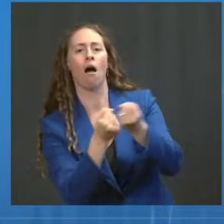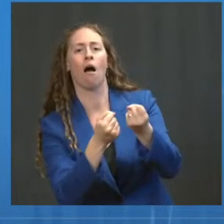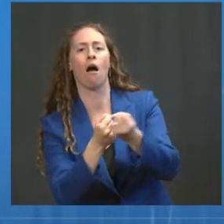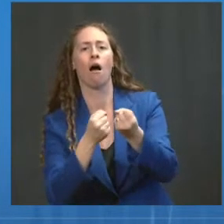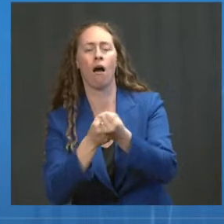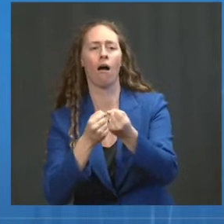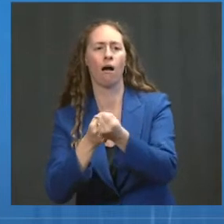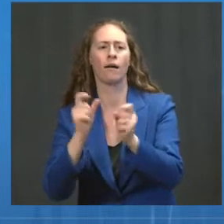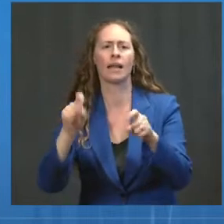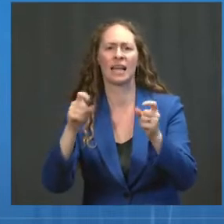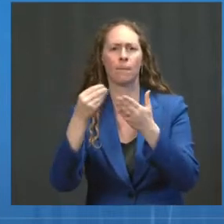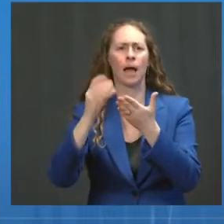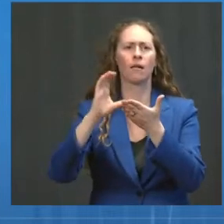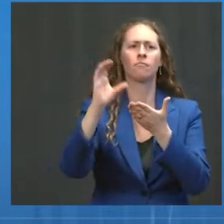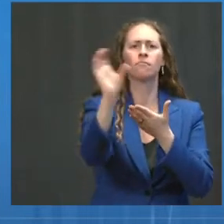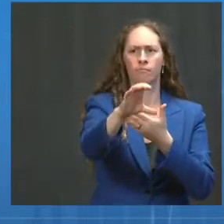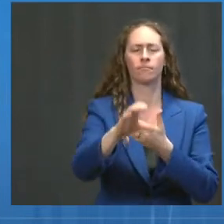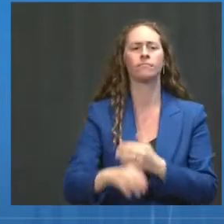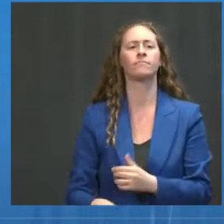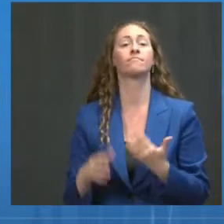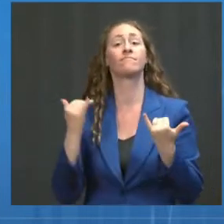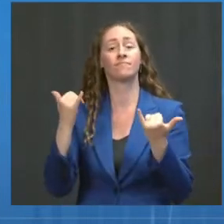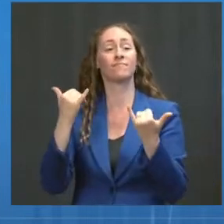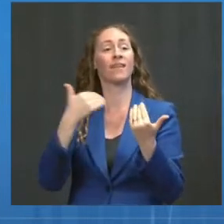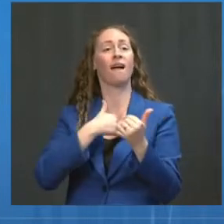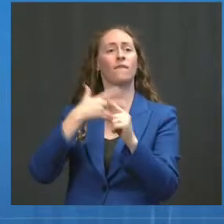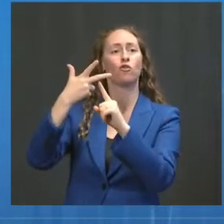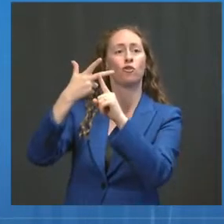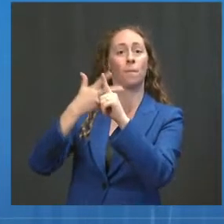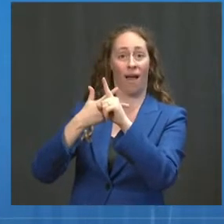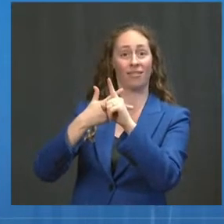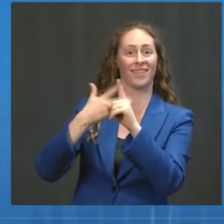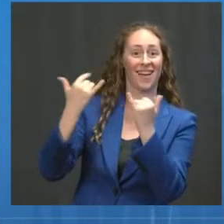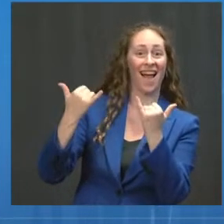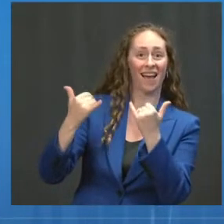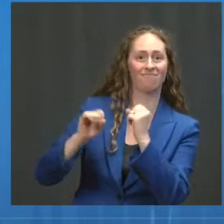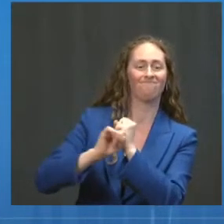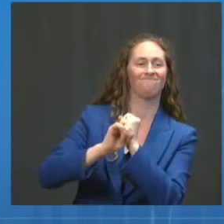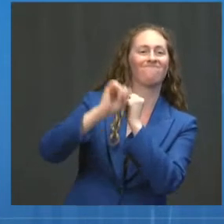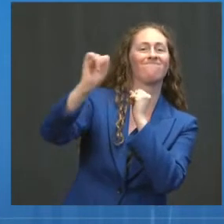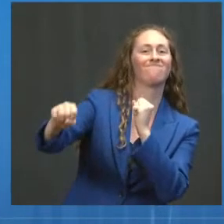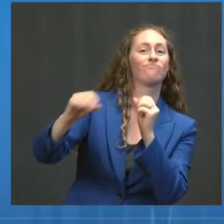three-month extension of the order he signed on his first full day in office.